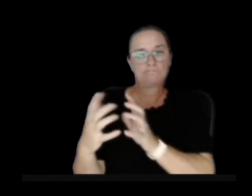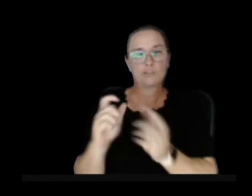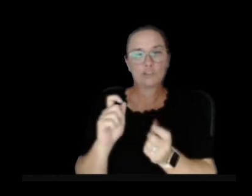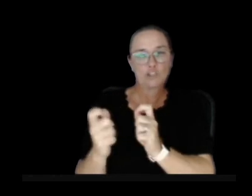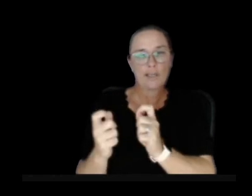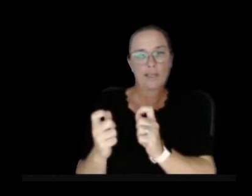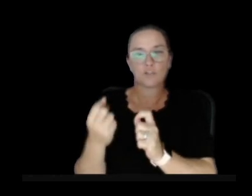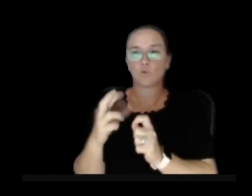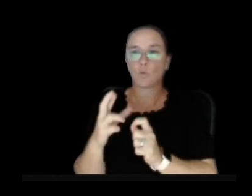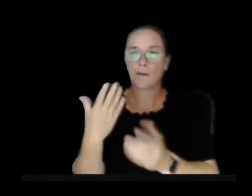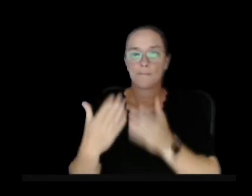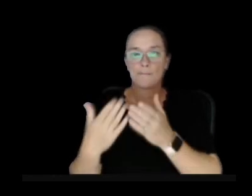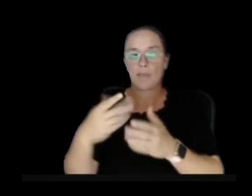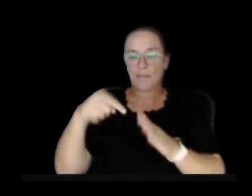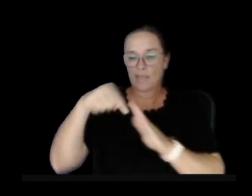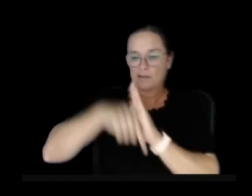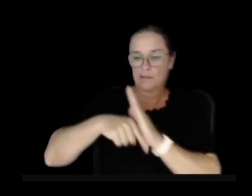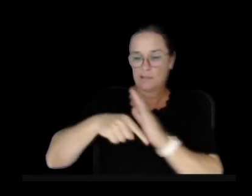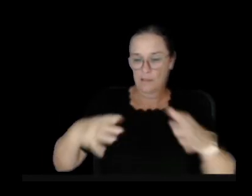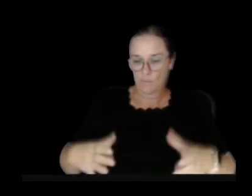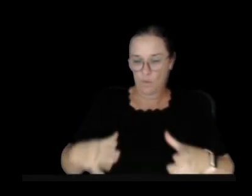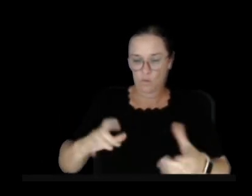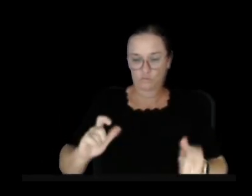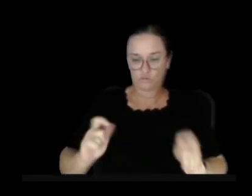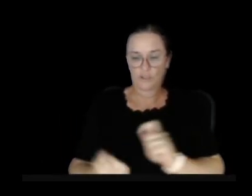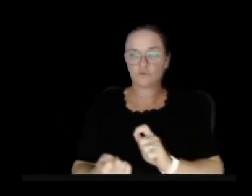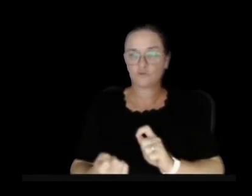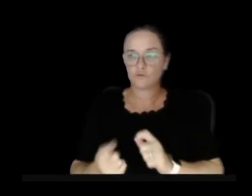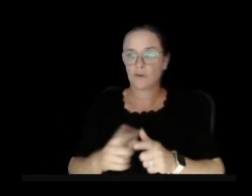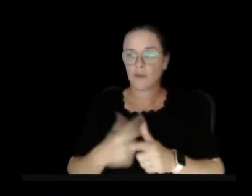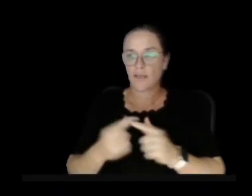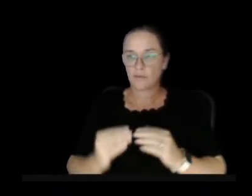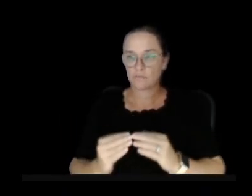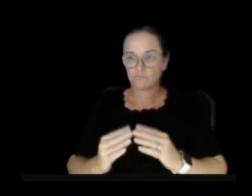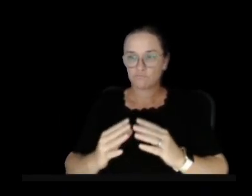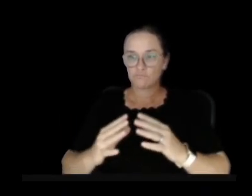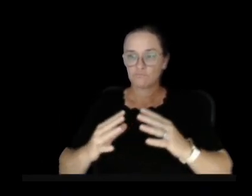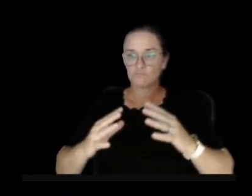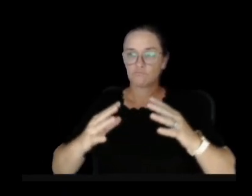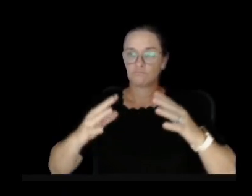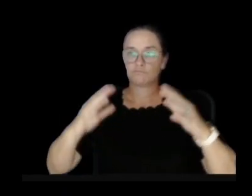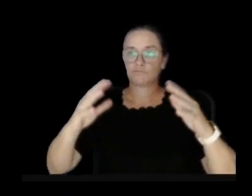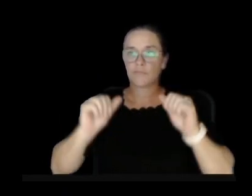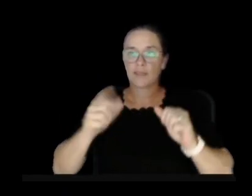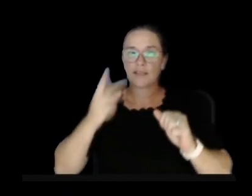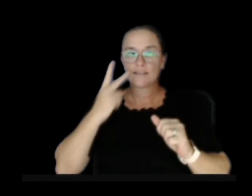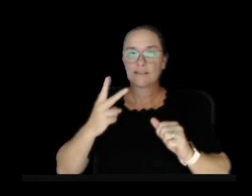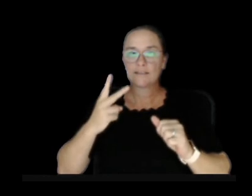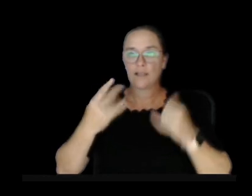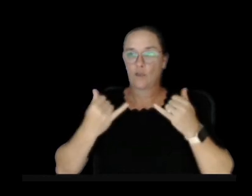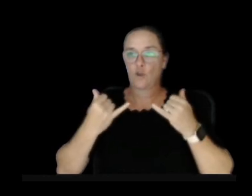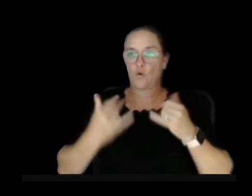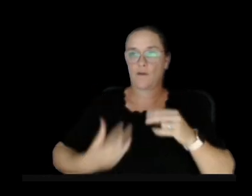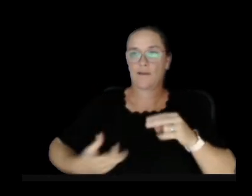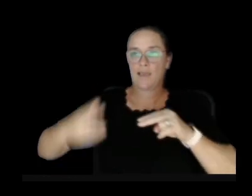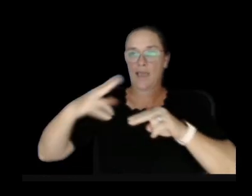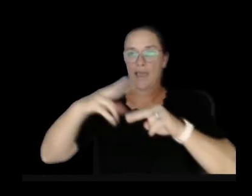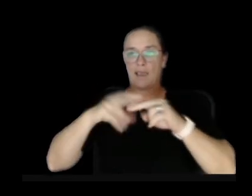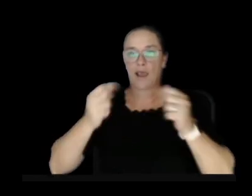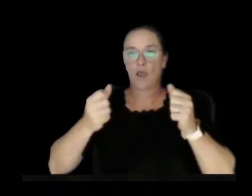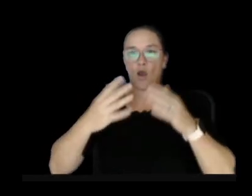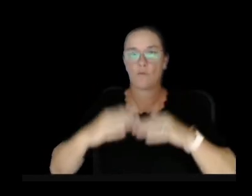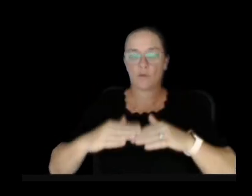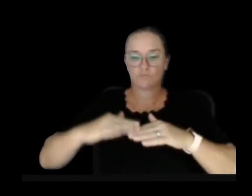of a deep pool before the lava flows come and flood the area where you can now see the current gain and depth of lava